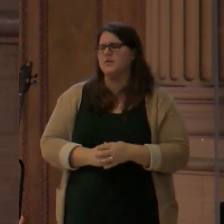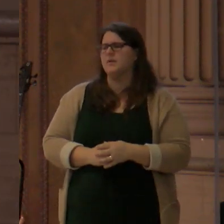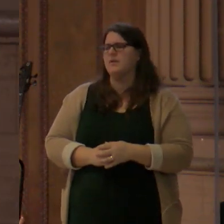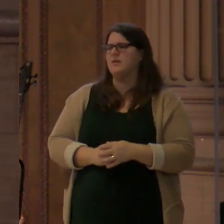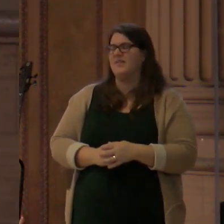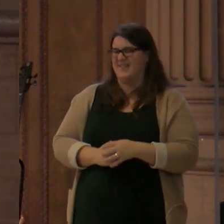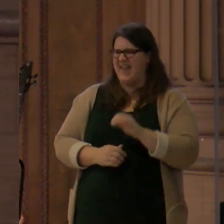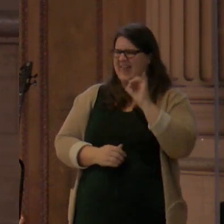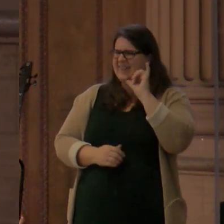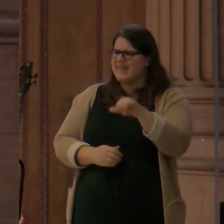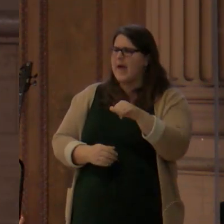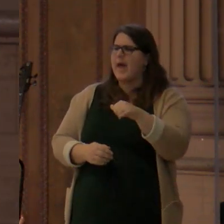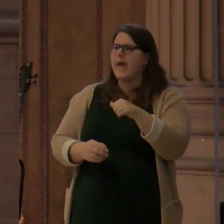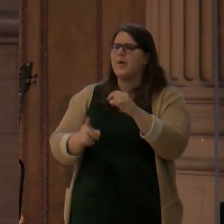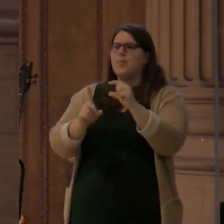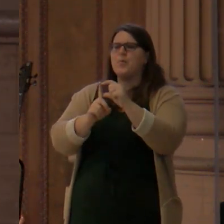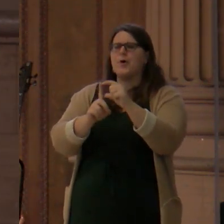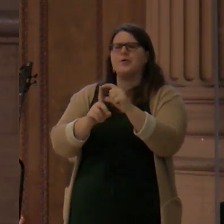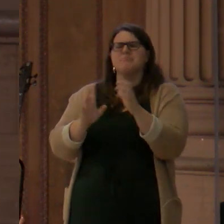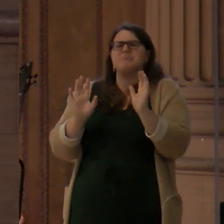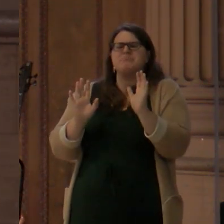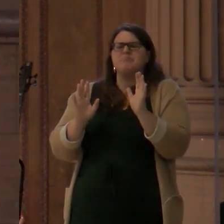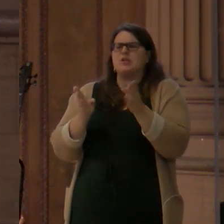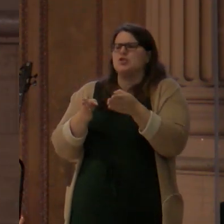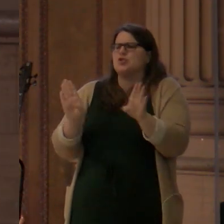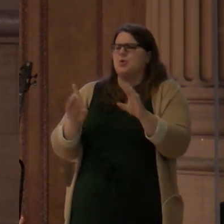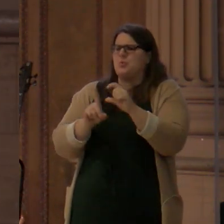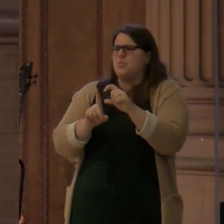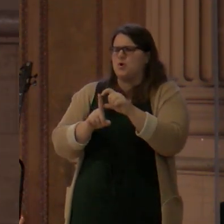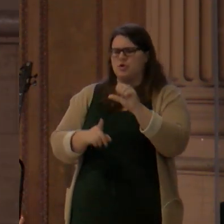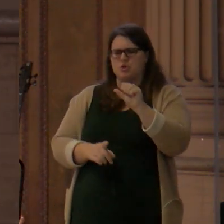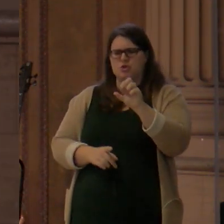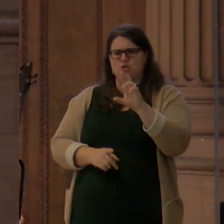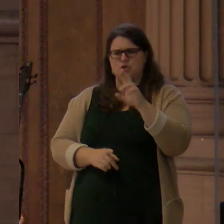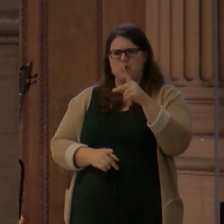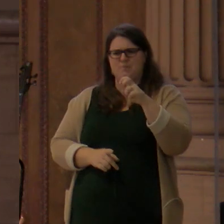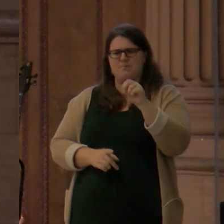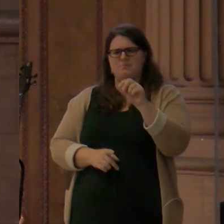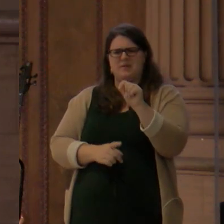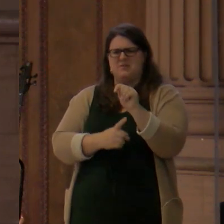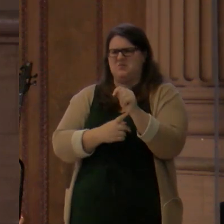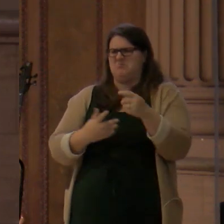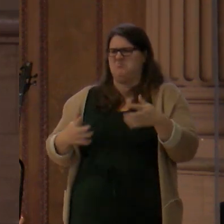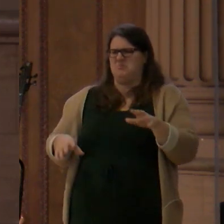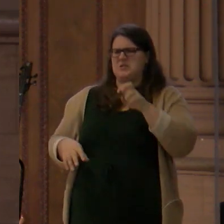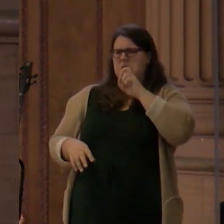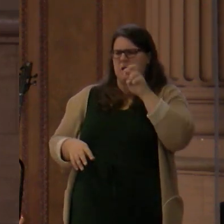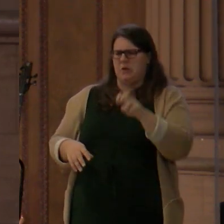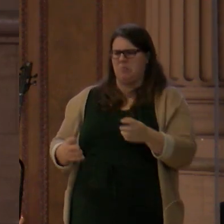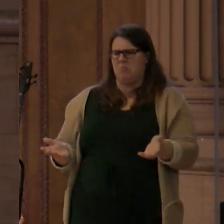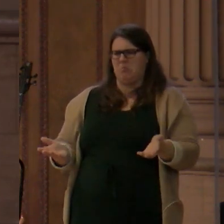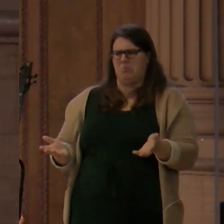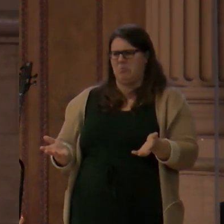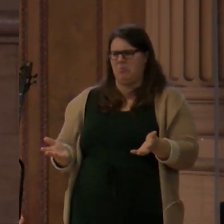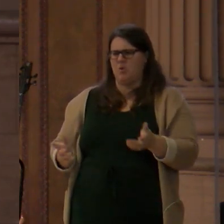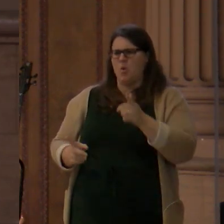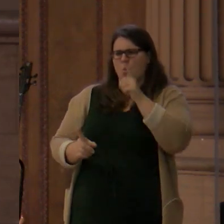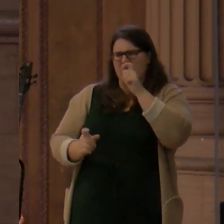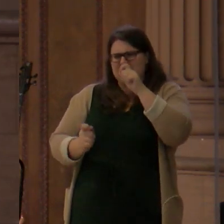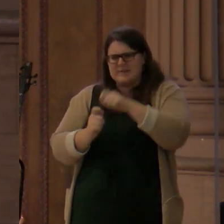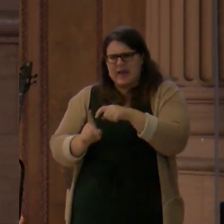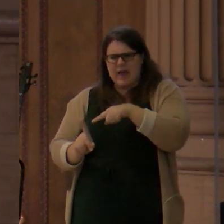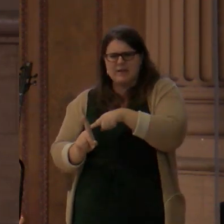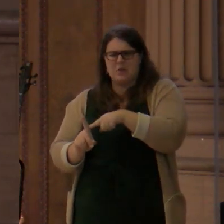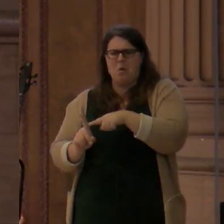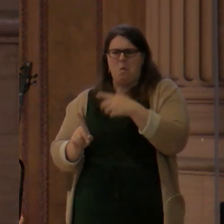to as Satan. See that in Revelation 20, for example. And you understand the Bible describes Satan as the great enemy